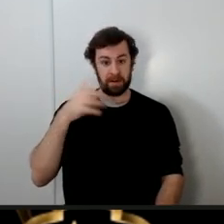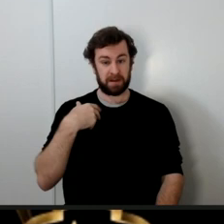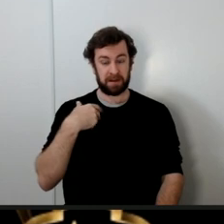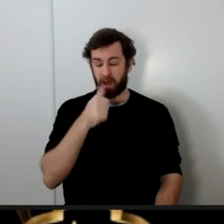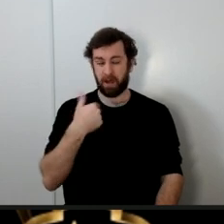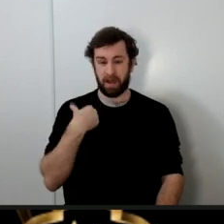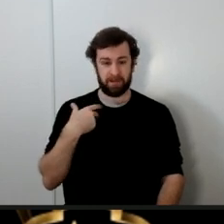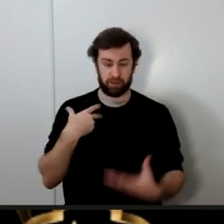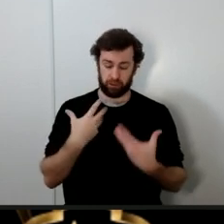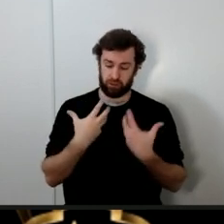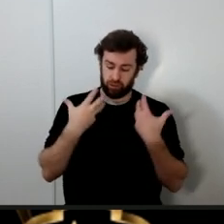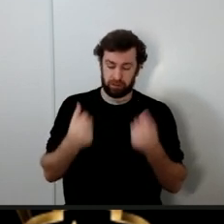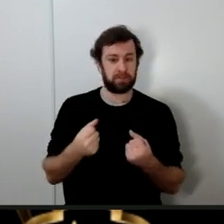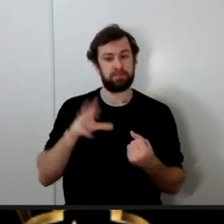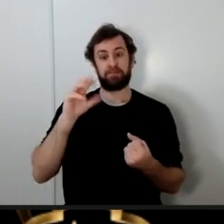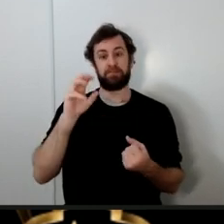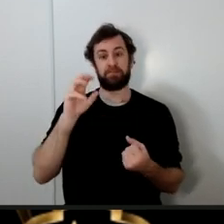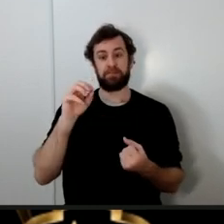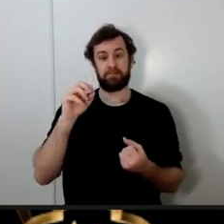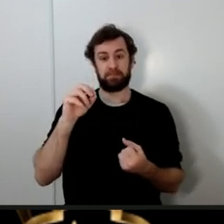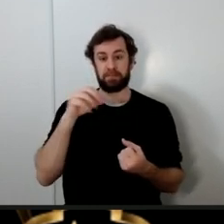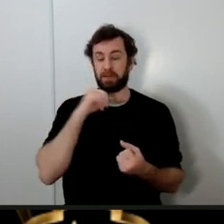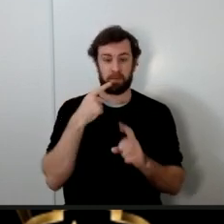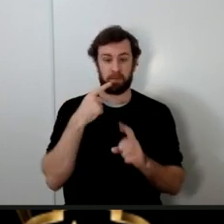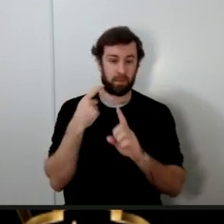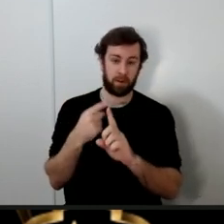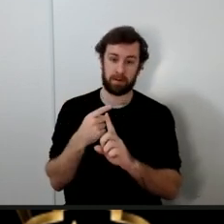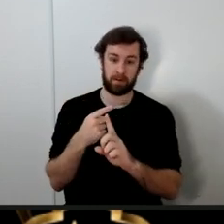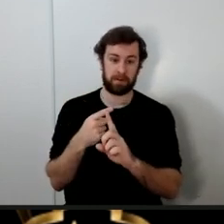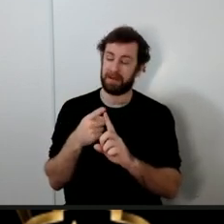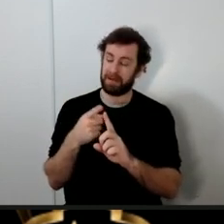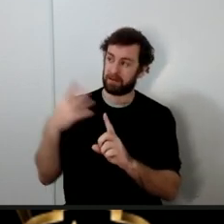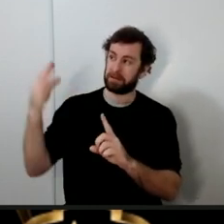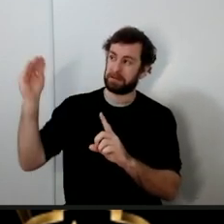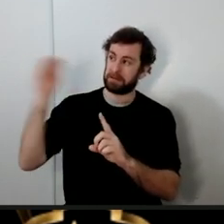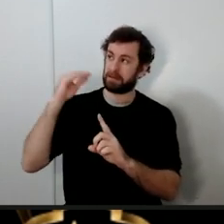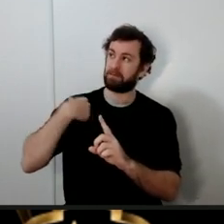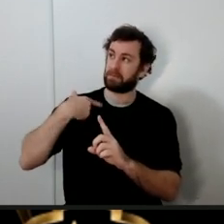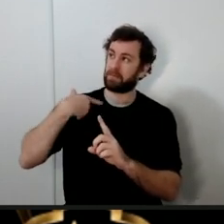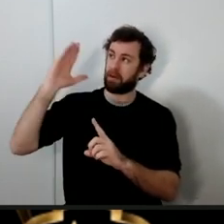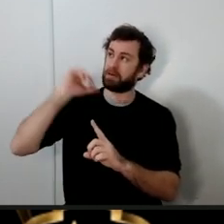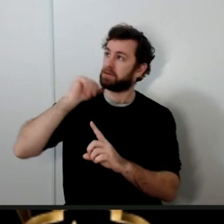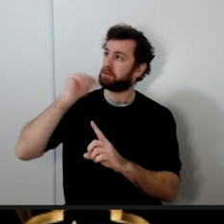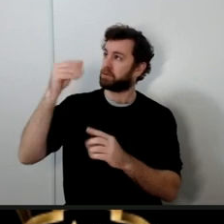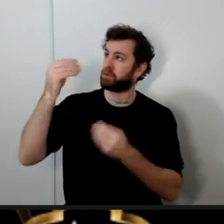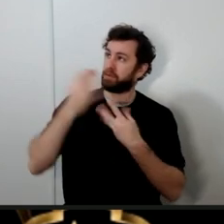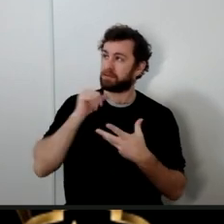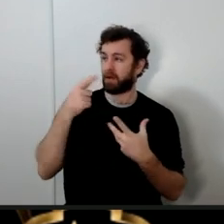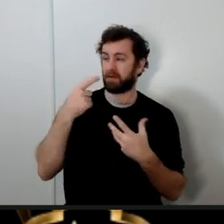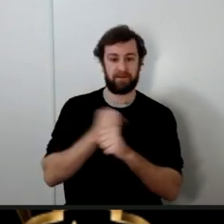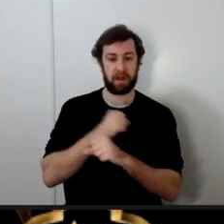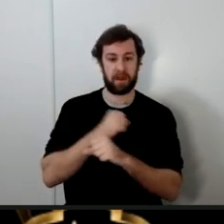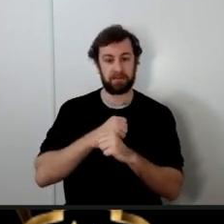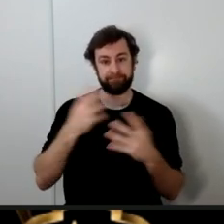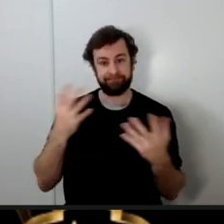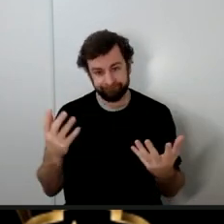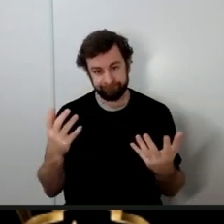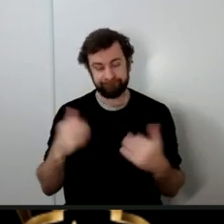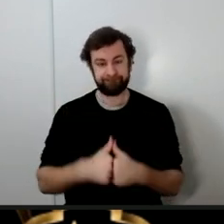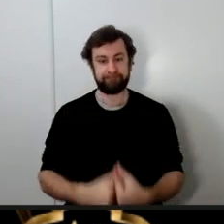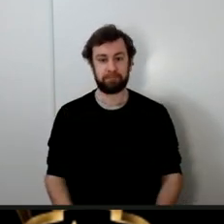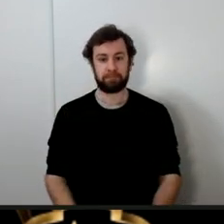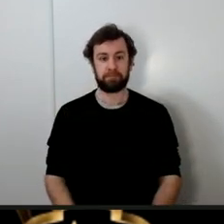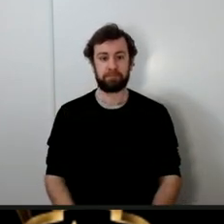how come he never tried to fight because he was instructed by God not to fight that was a moment where Imam Zainal